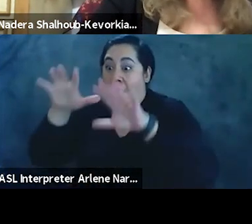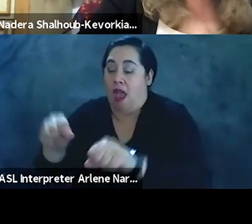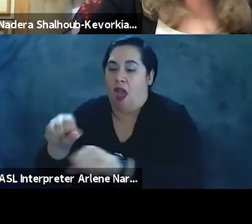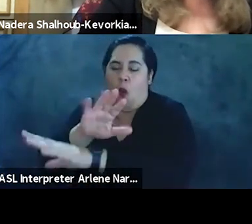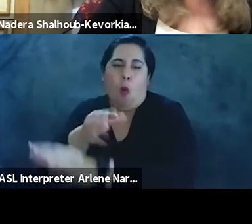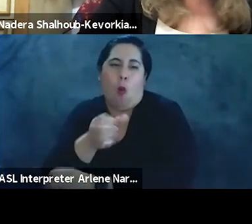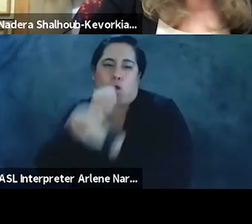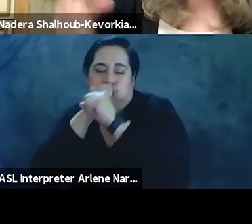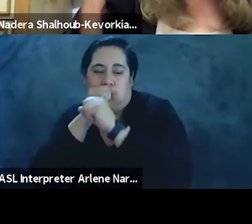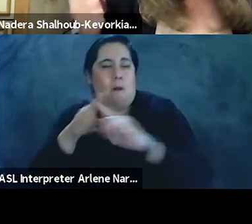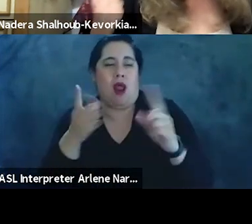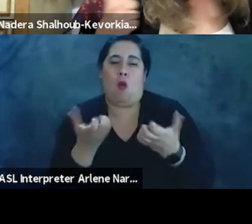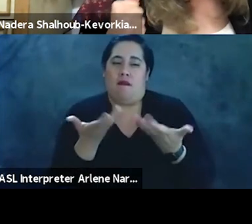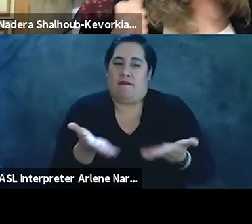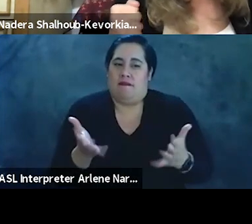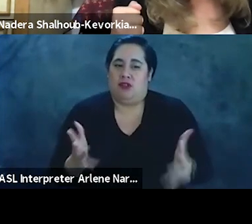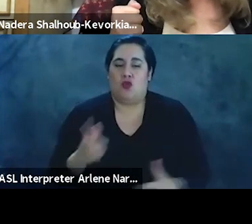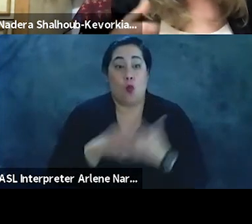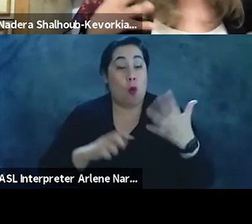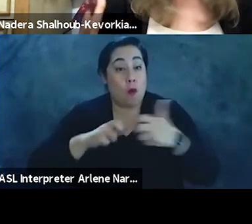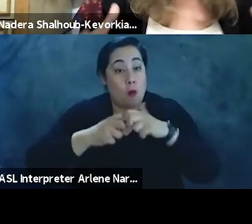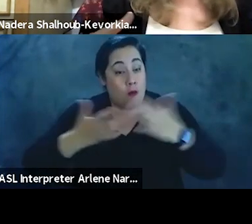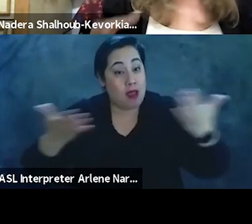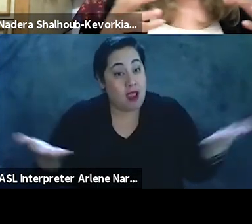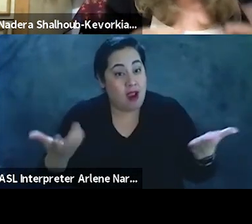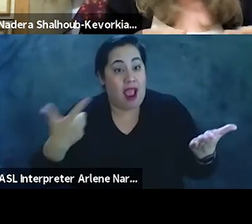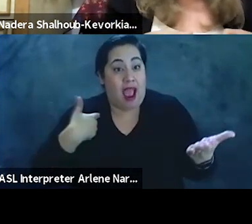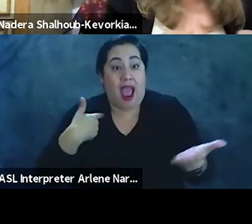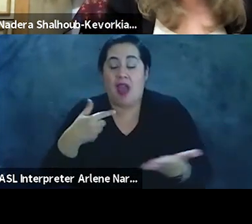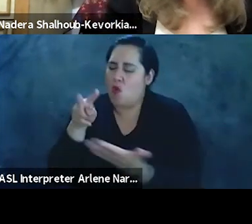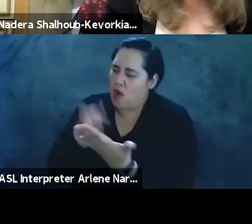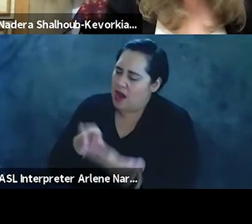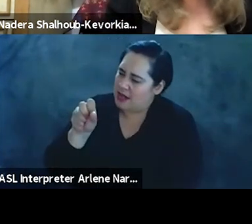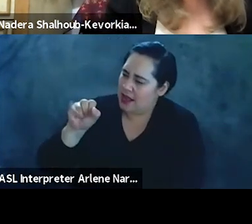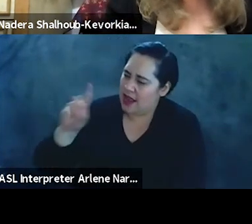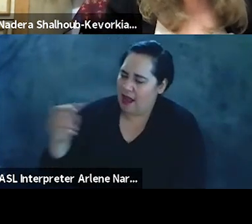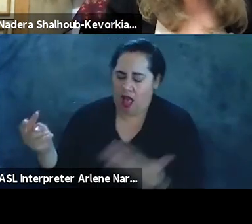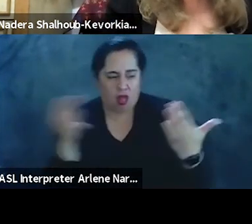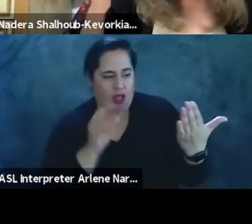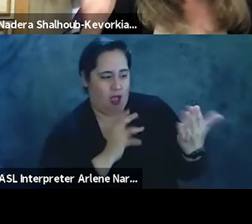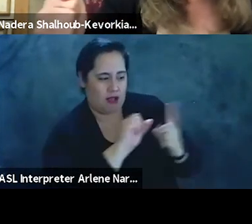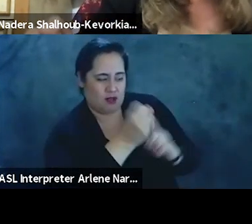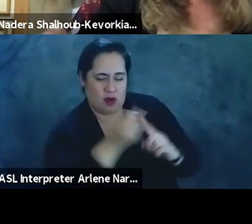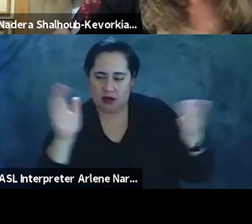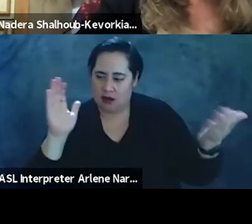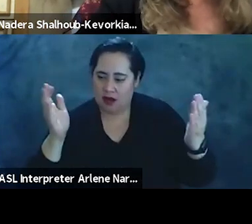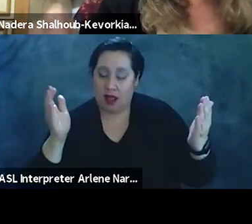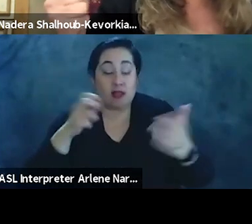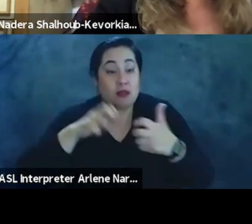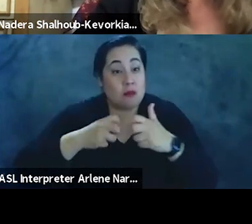Let me conclude. So what is the problem here when I read Saeed and I look at our situation? The problem